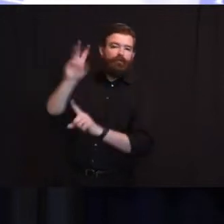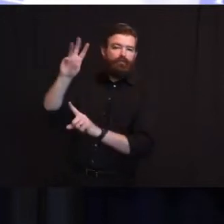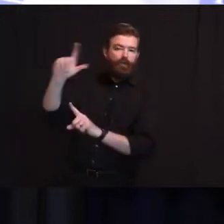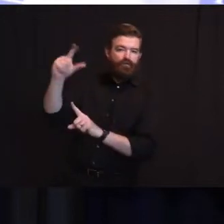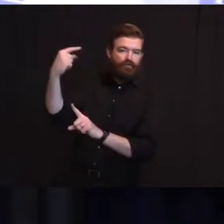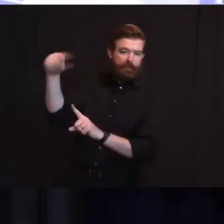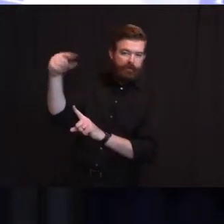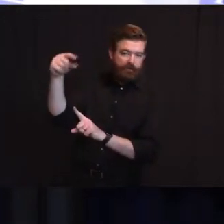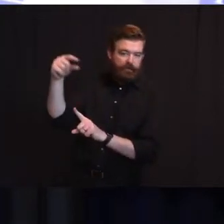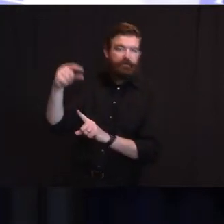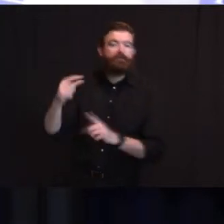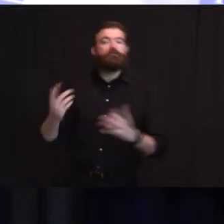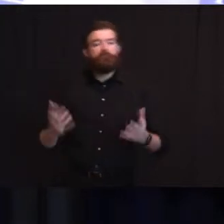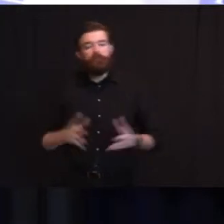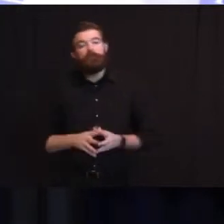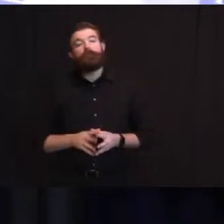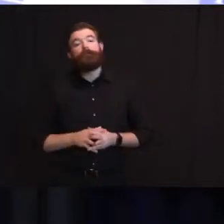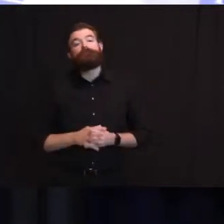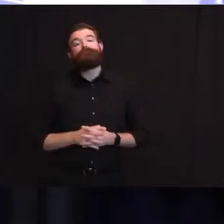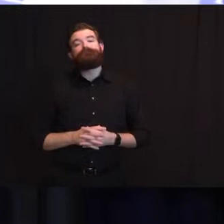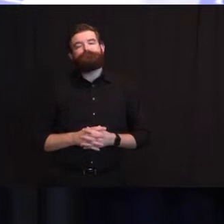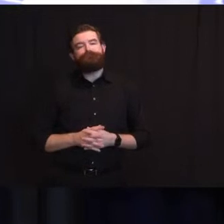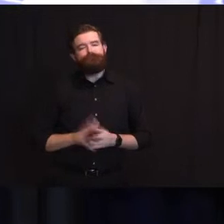long-term care facilities and hospitals,